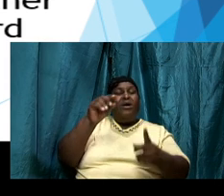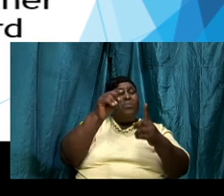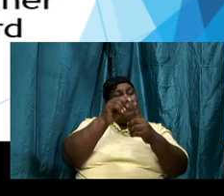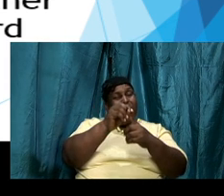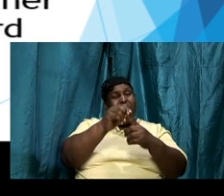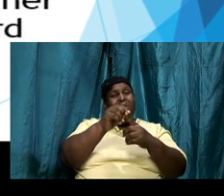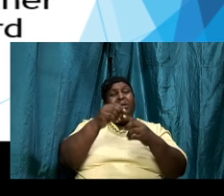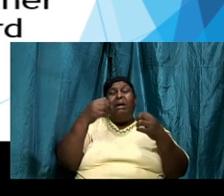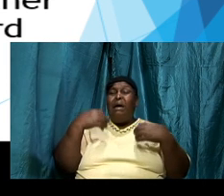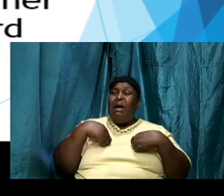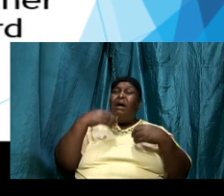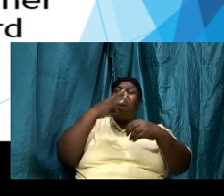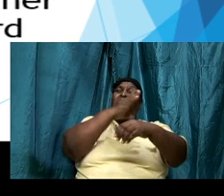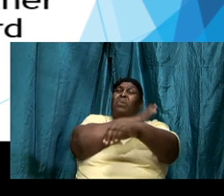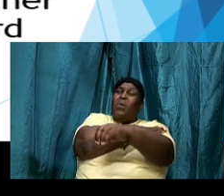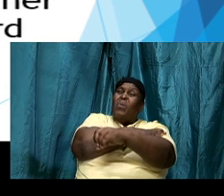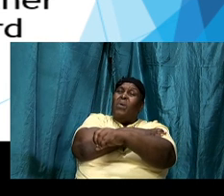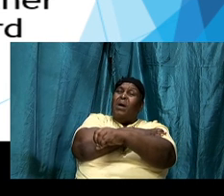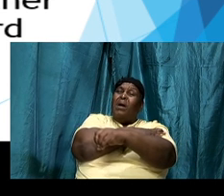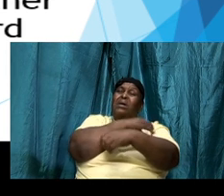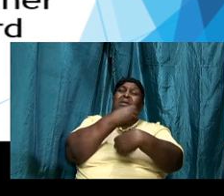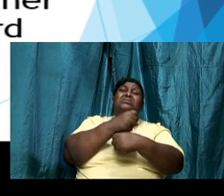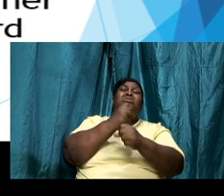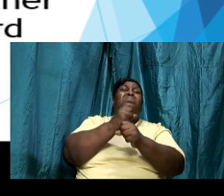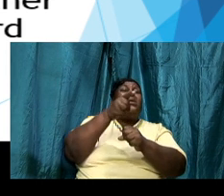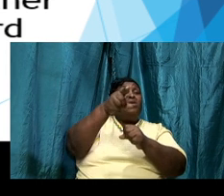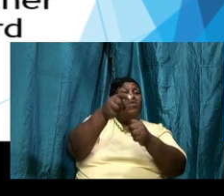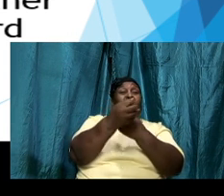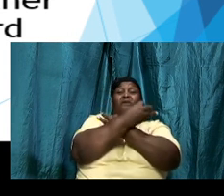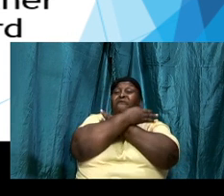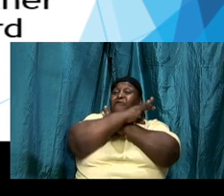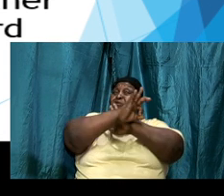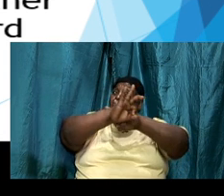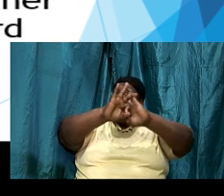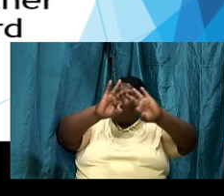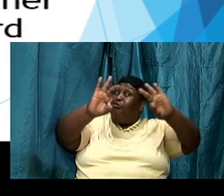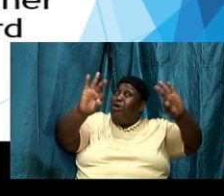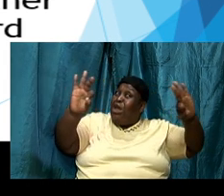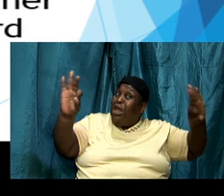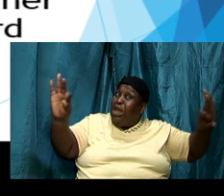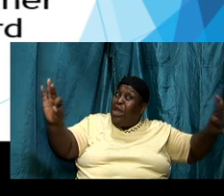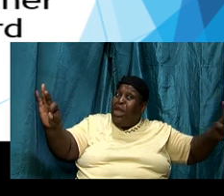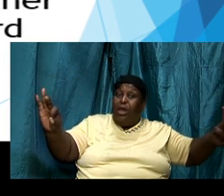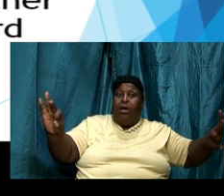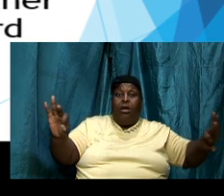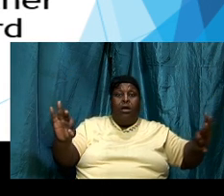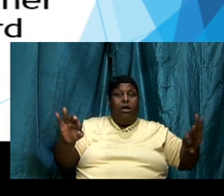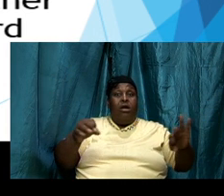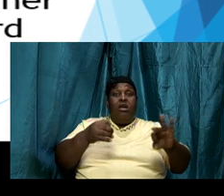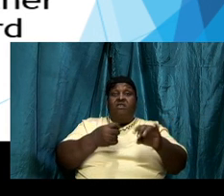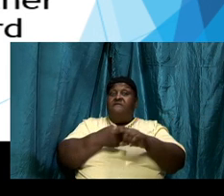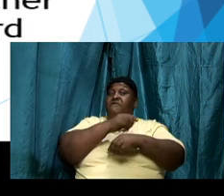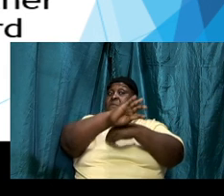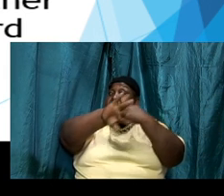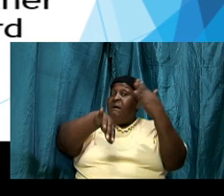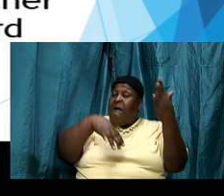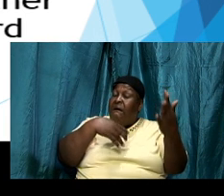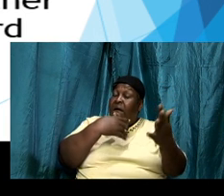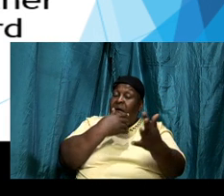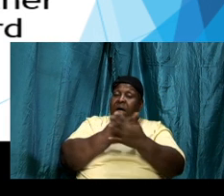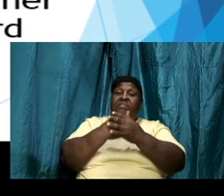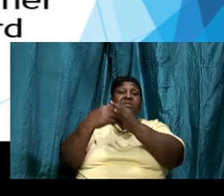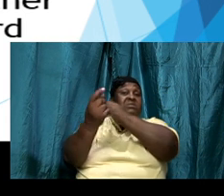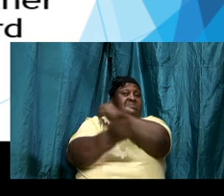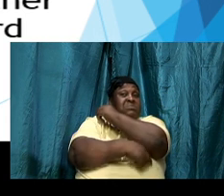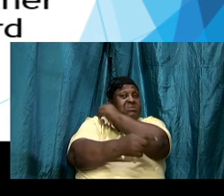of it to release things things that will break the back of these